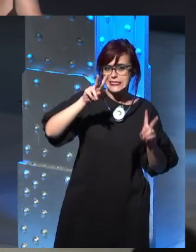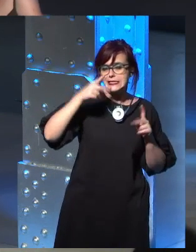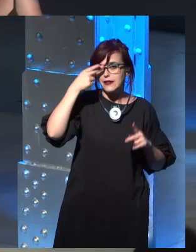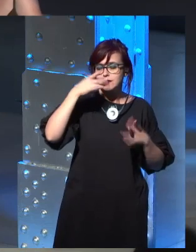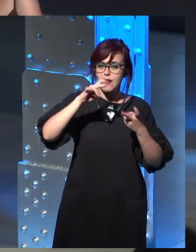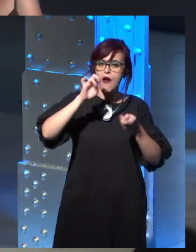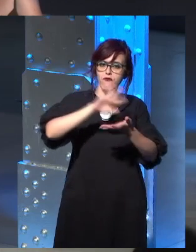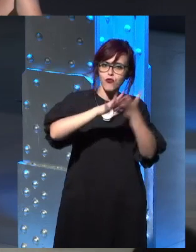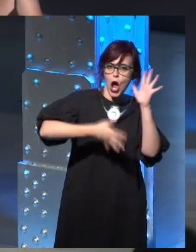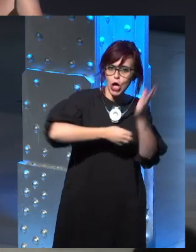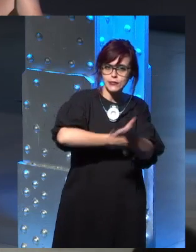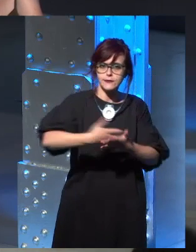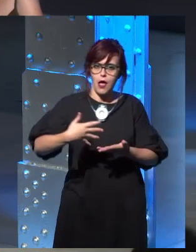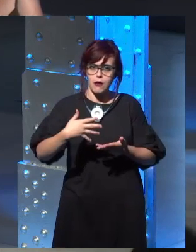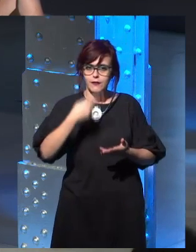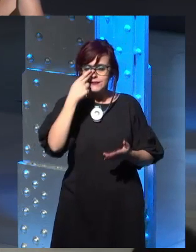main series.